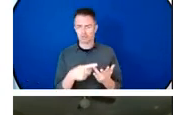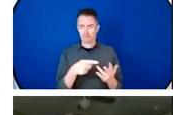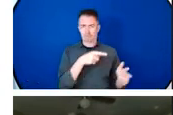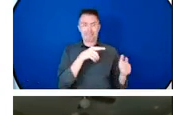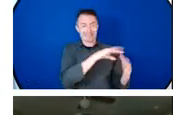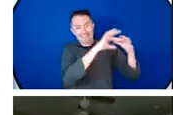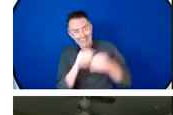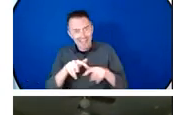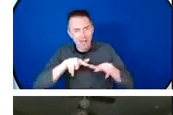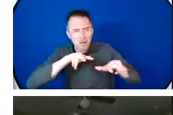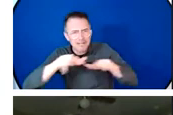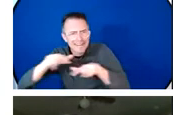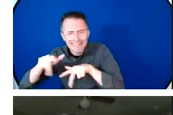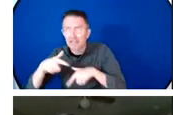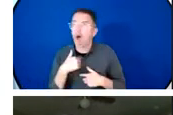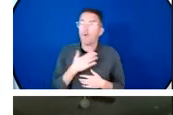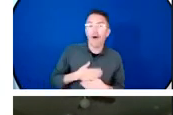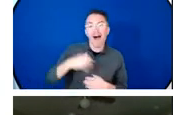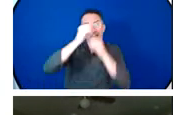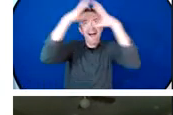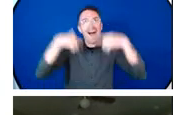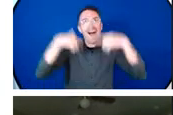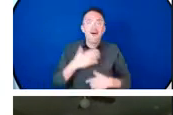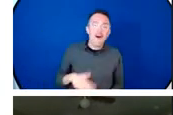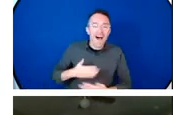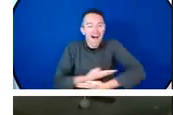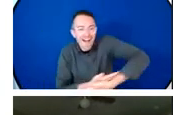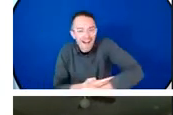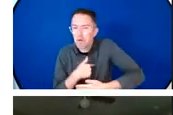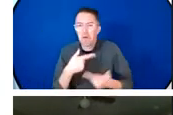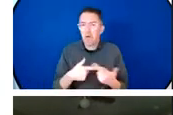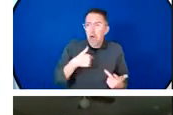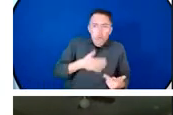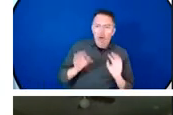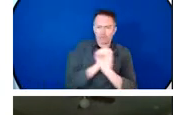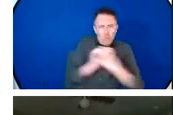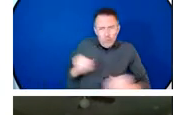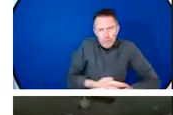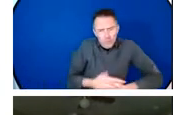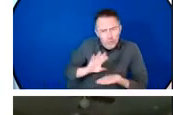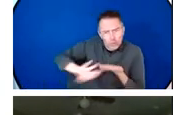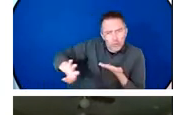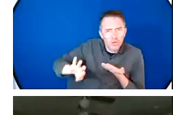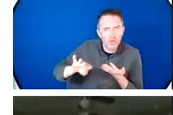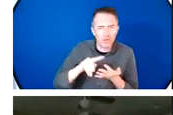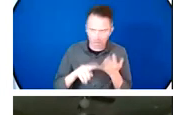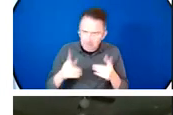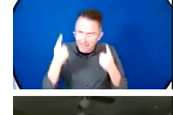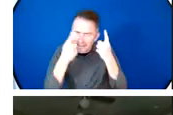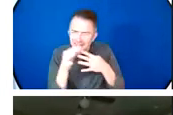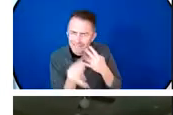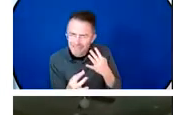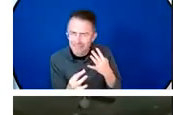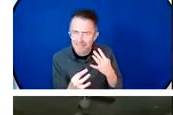turn can help to build resilience at the individual household and community levels the Biden administration has